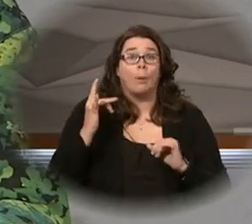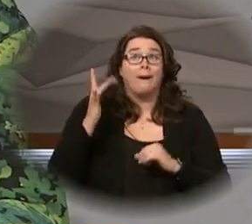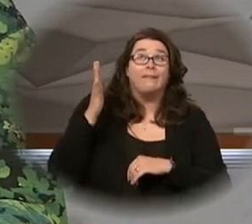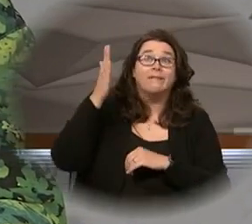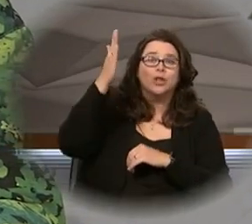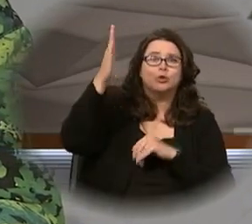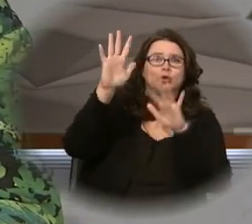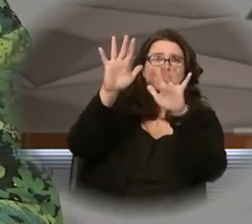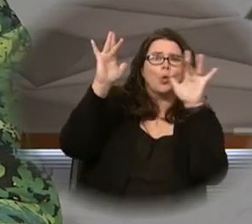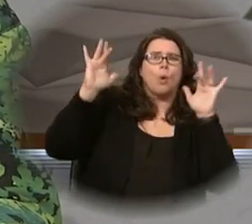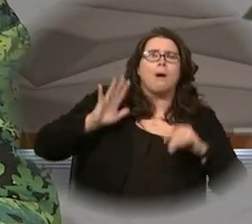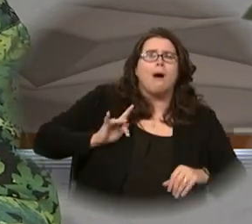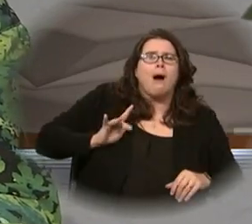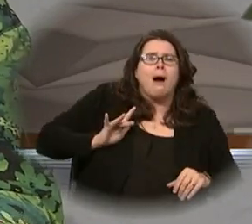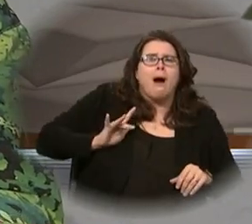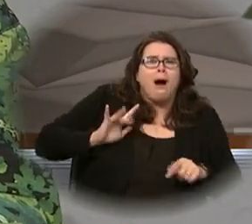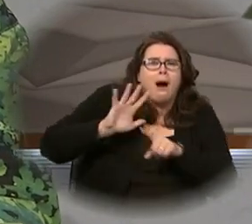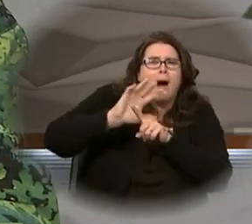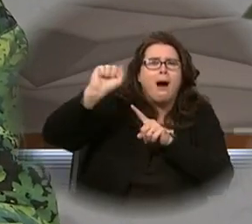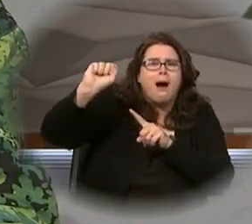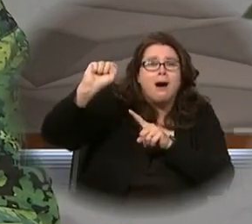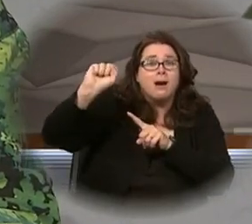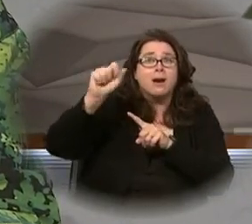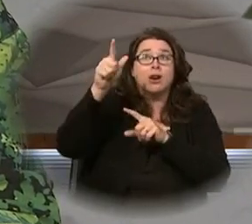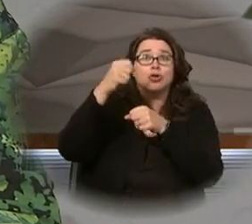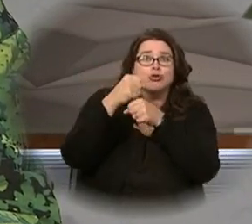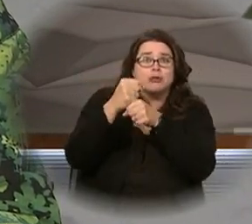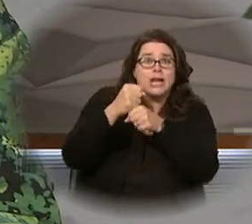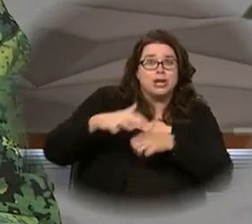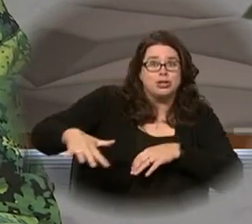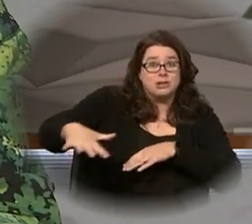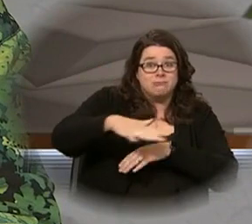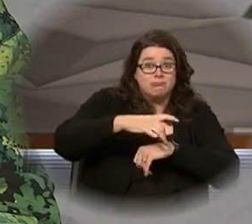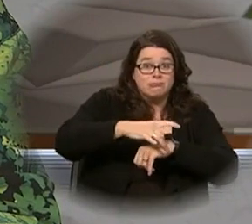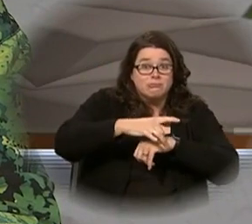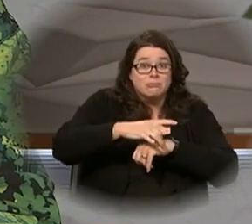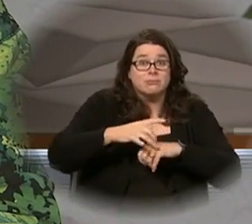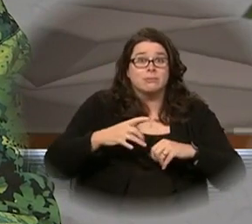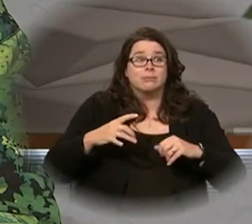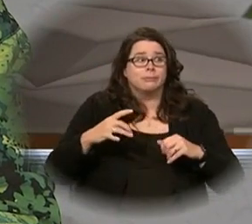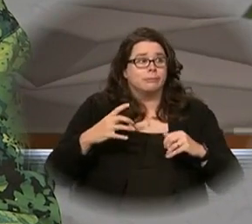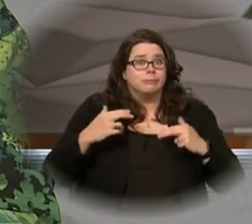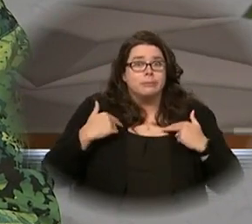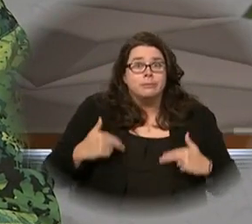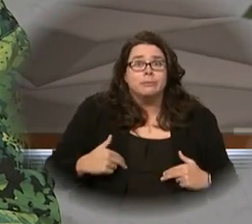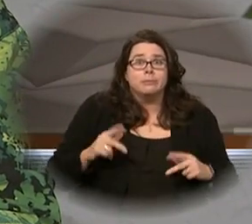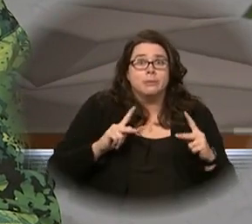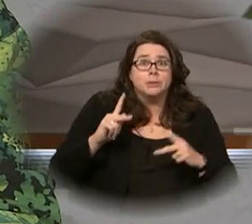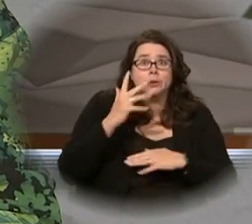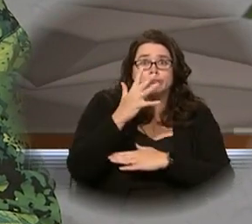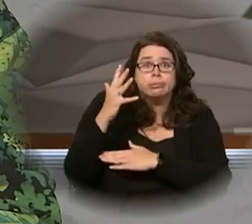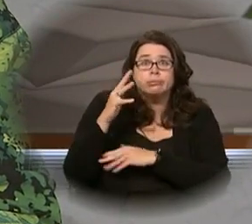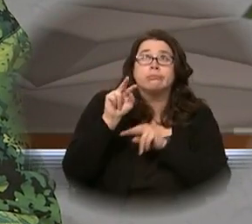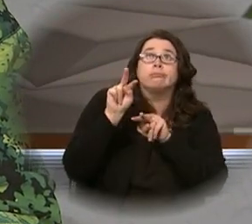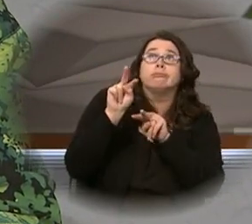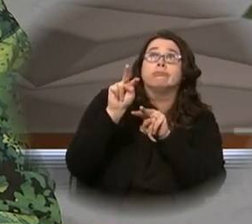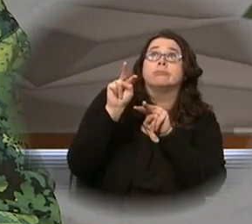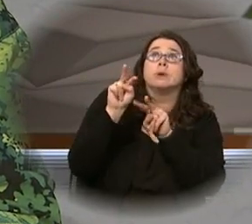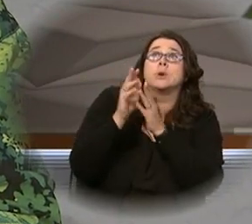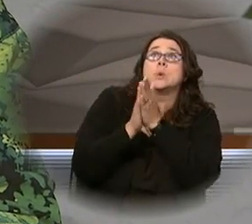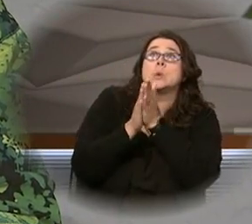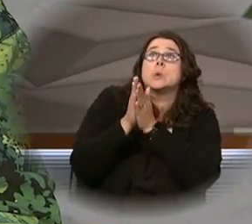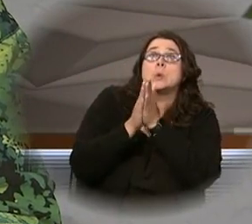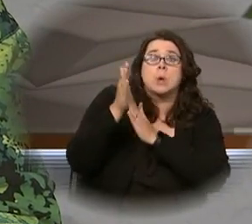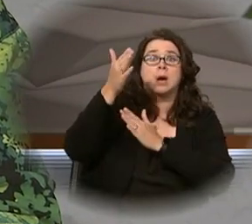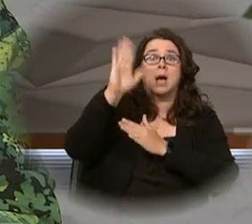revealed for us. For creation awaits with eager expectation the revelation of the children